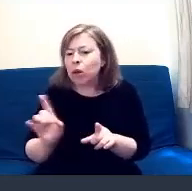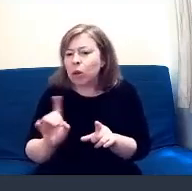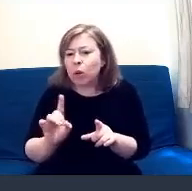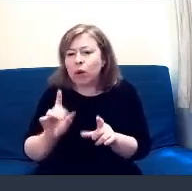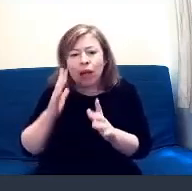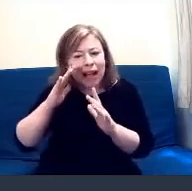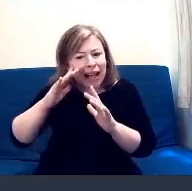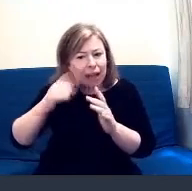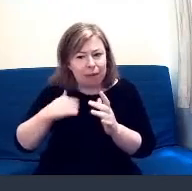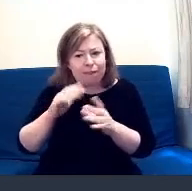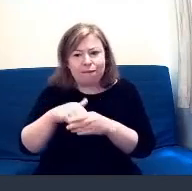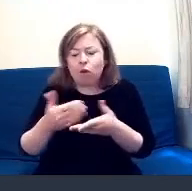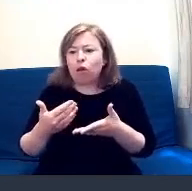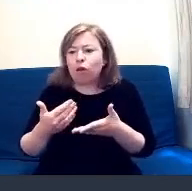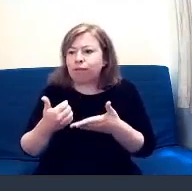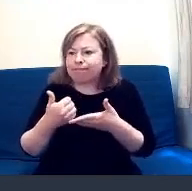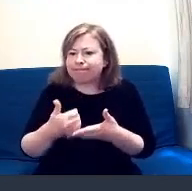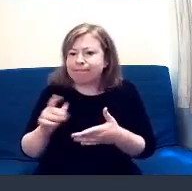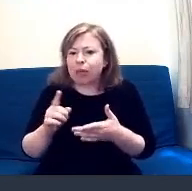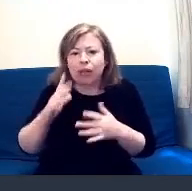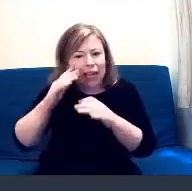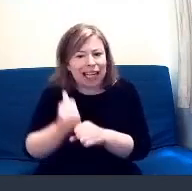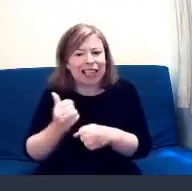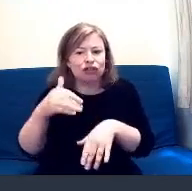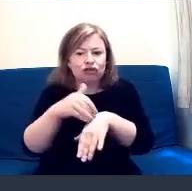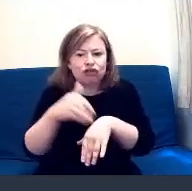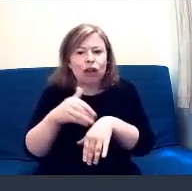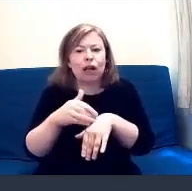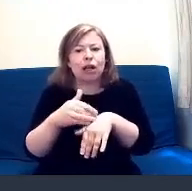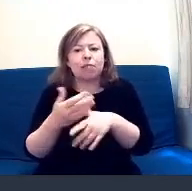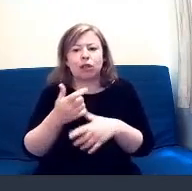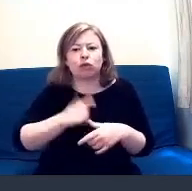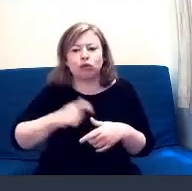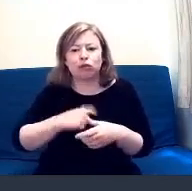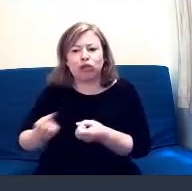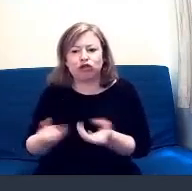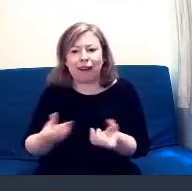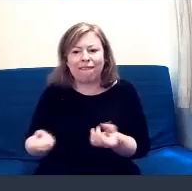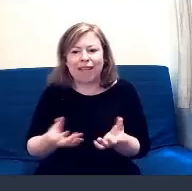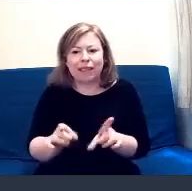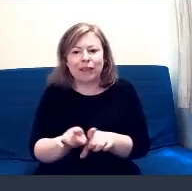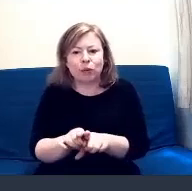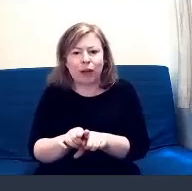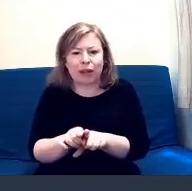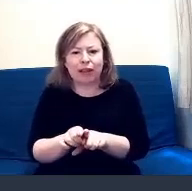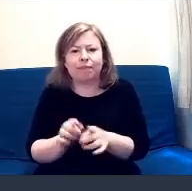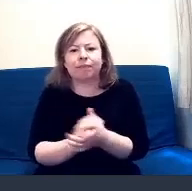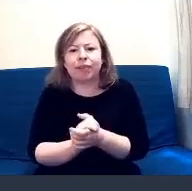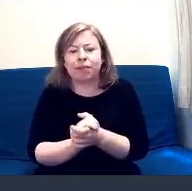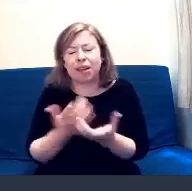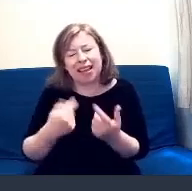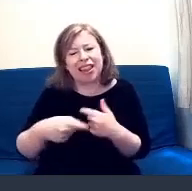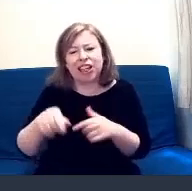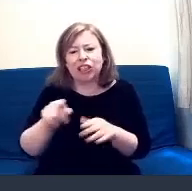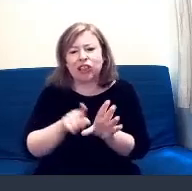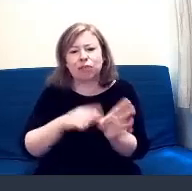traditionally we do a series of events across Fife and information sessions. This year, obviously, with COVID, it's been very, very different. So we started a